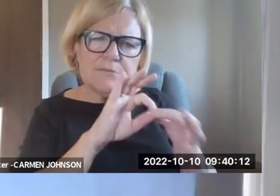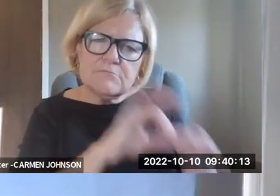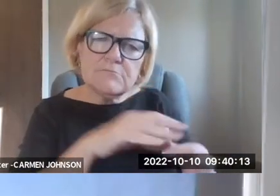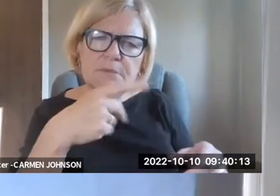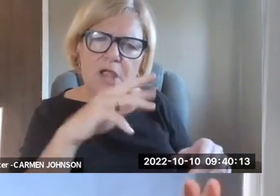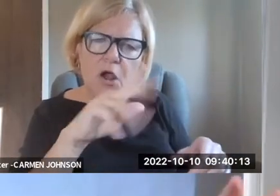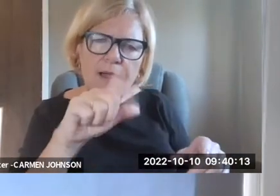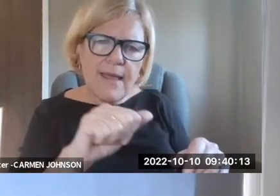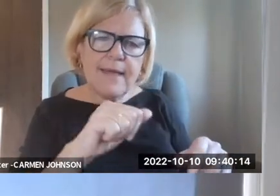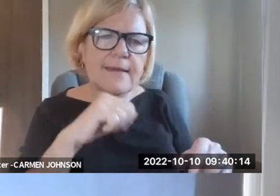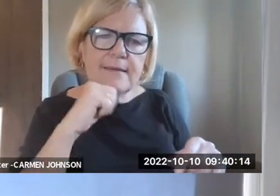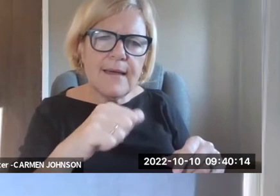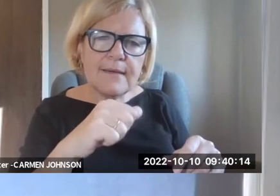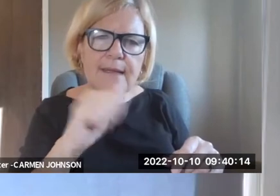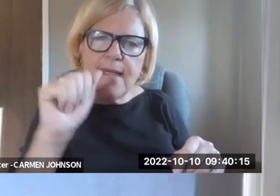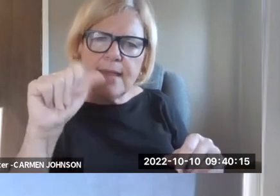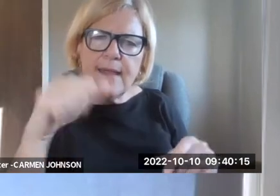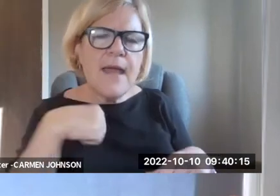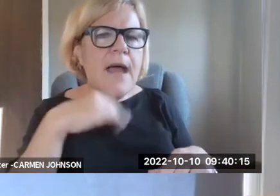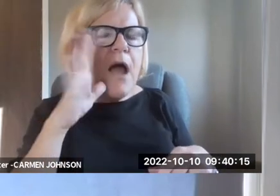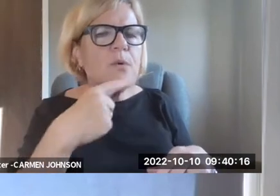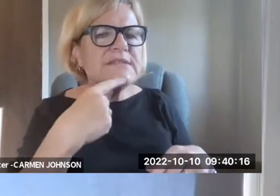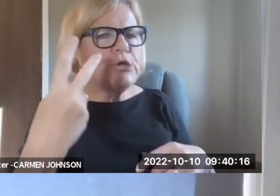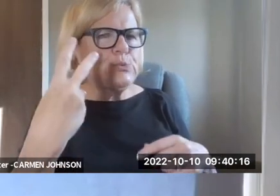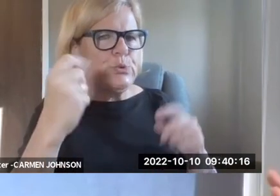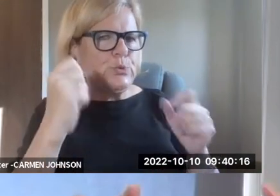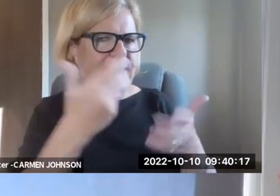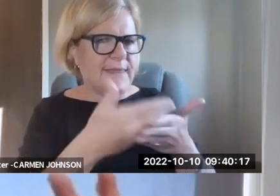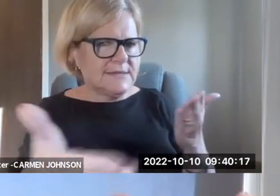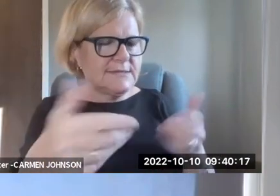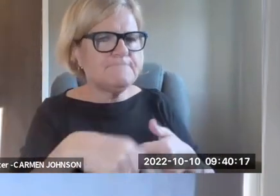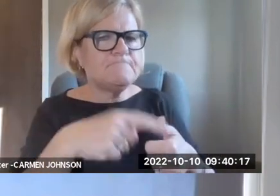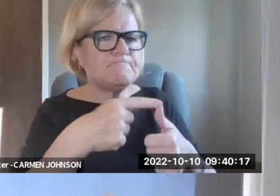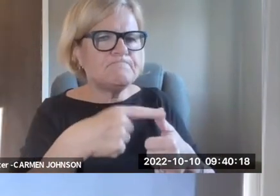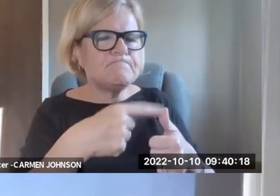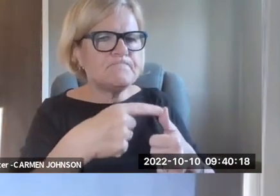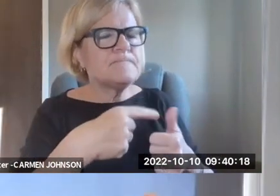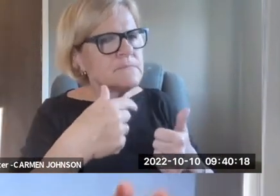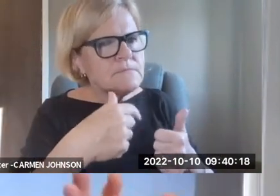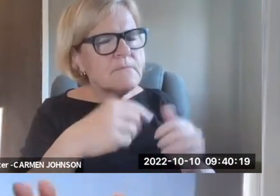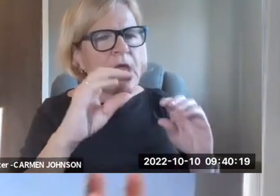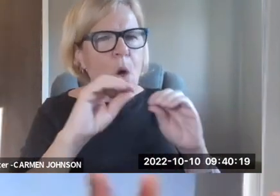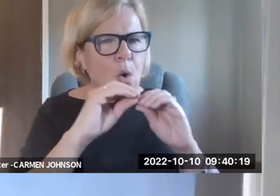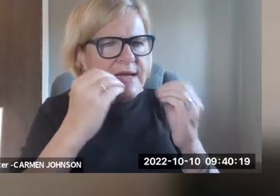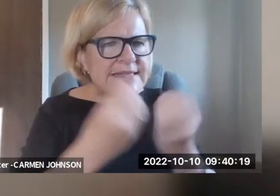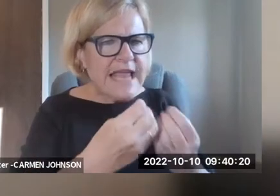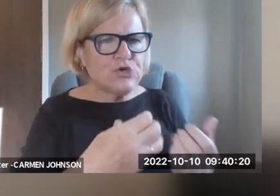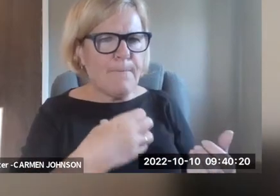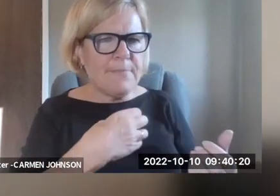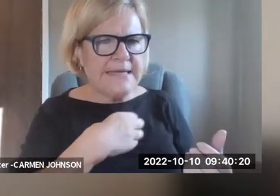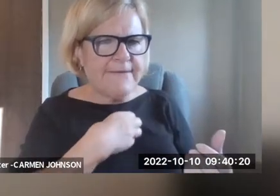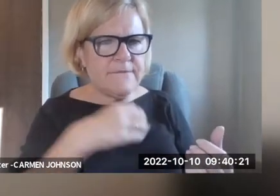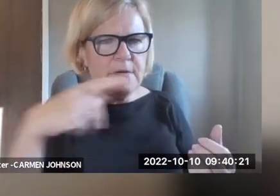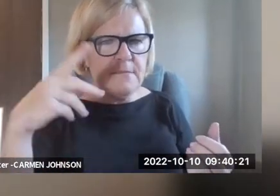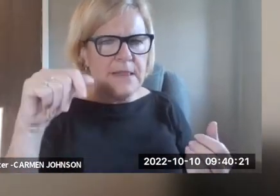you are much more an expert in the PLRA itself. And that question really is a PLRA question rather than a ADA. I